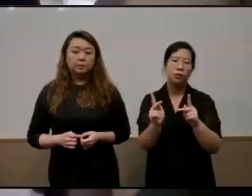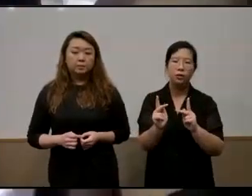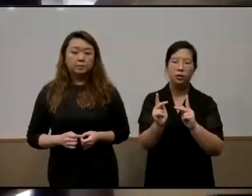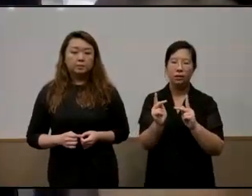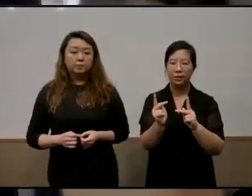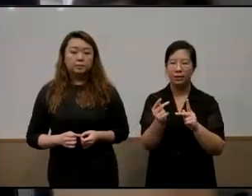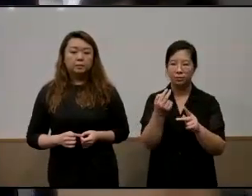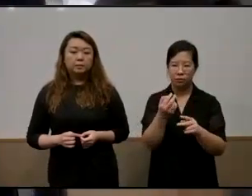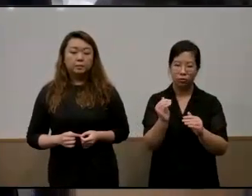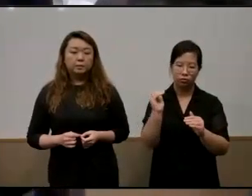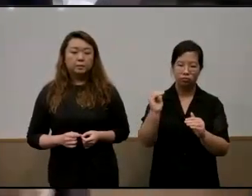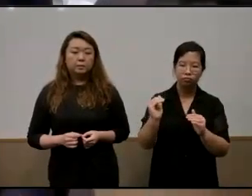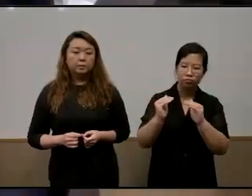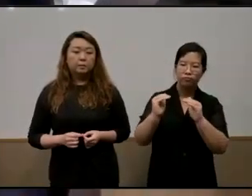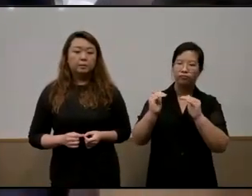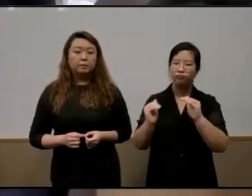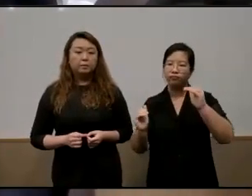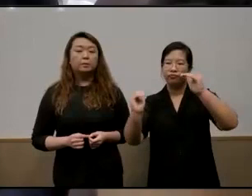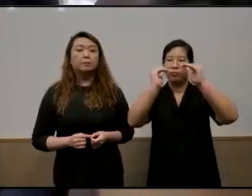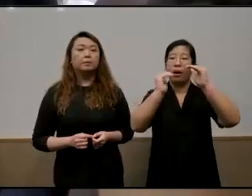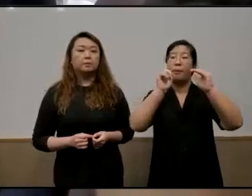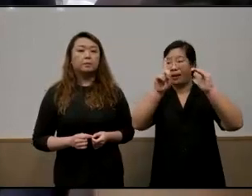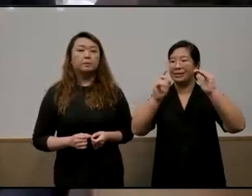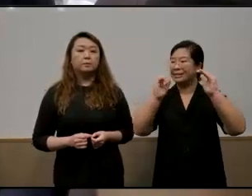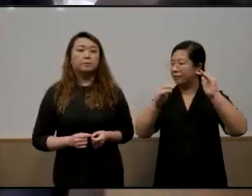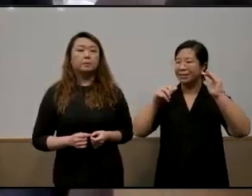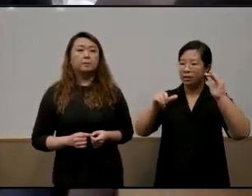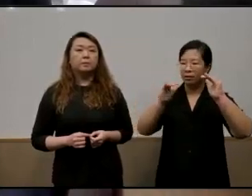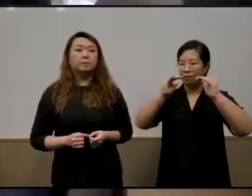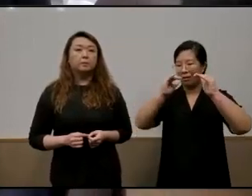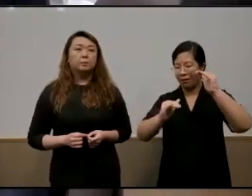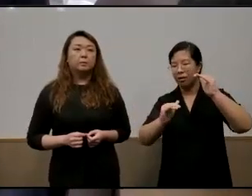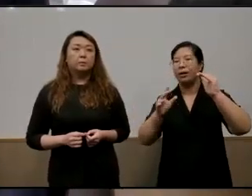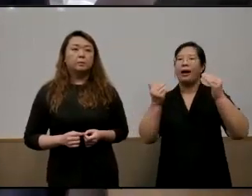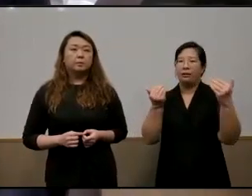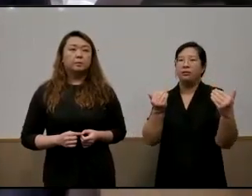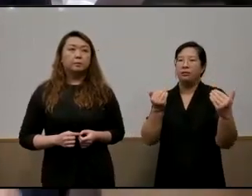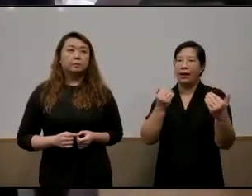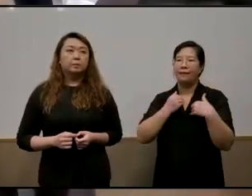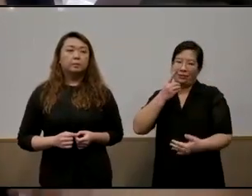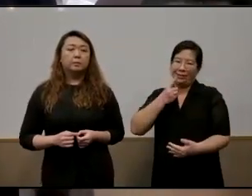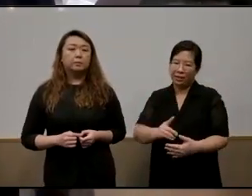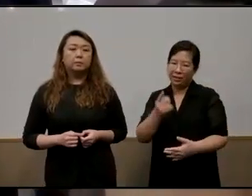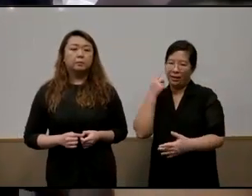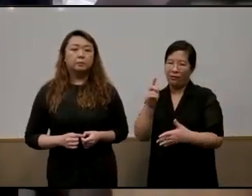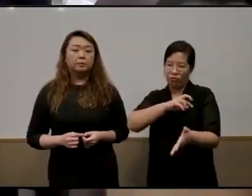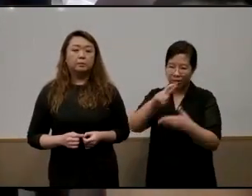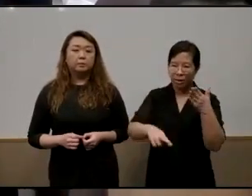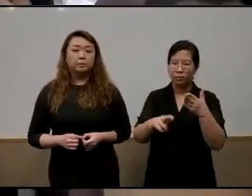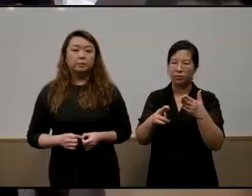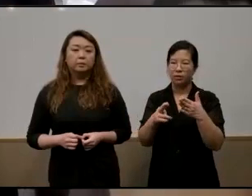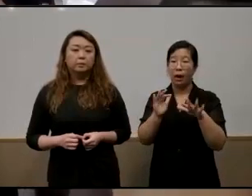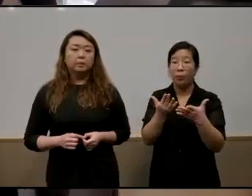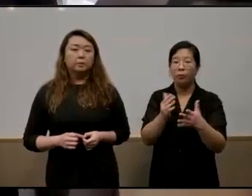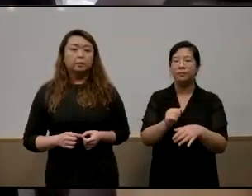those who don't rise there's dignity of outcomes um and one way that there is dignity of outcome that we can kind of foster dignity of outcomes